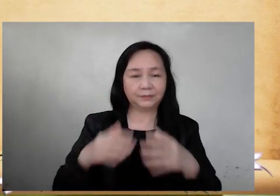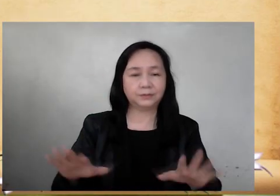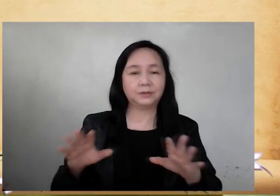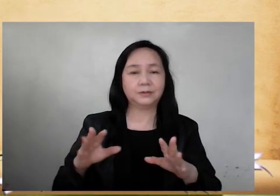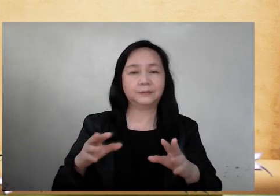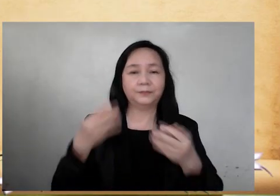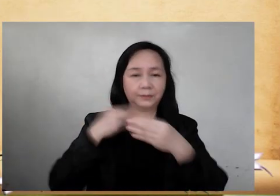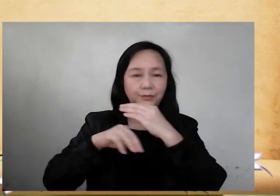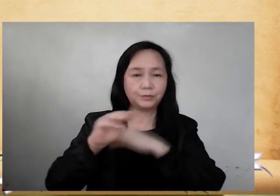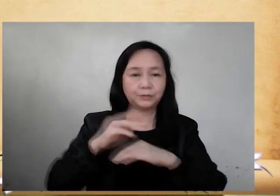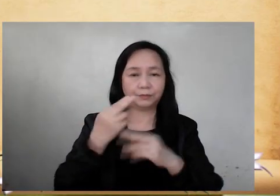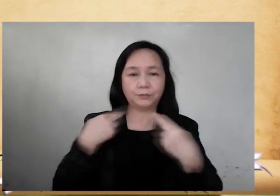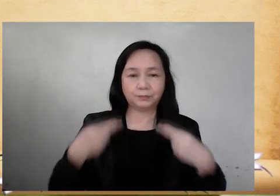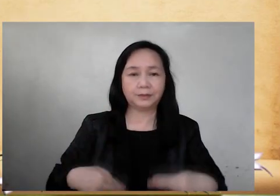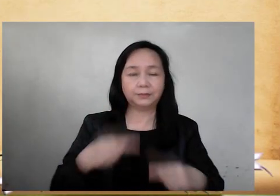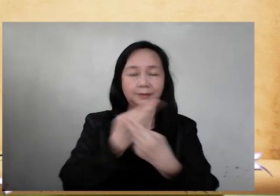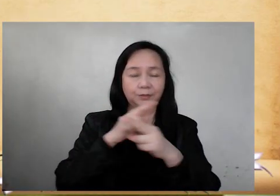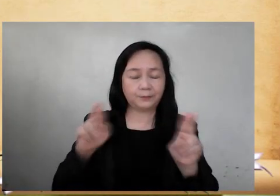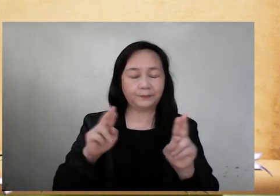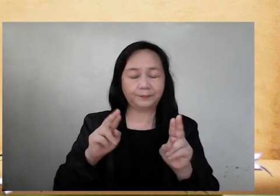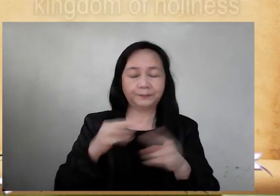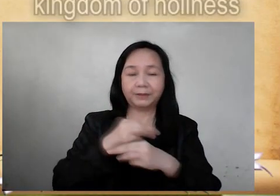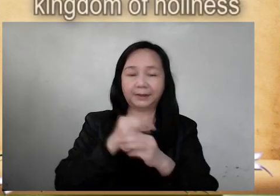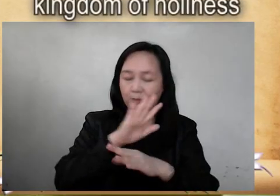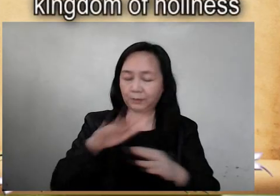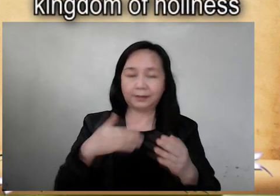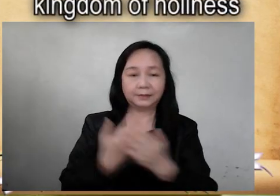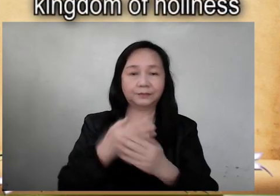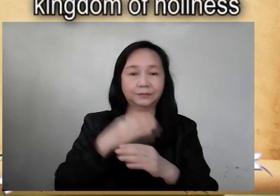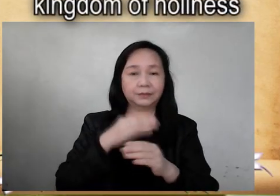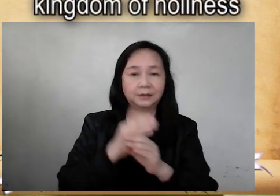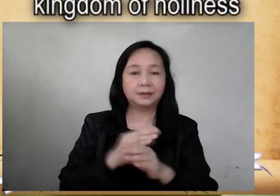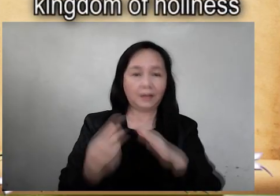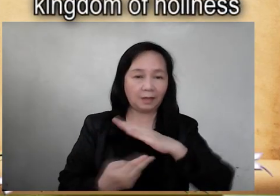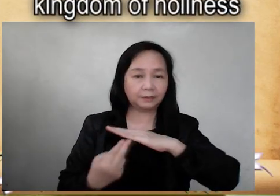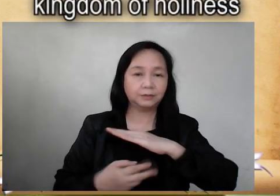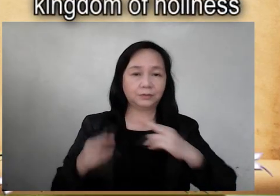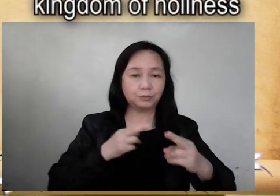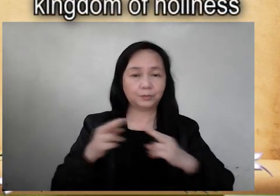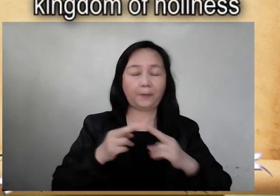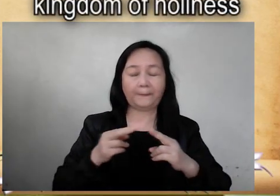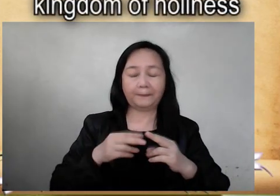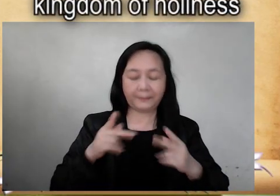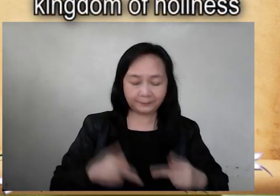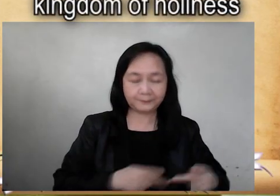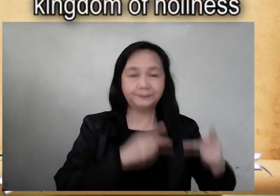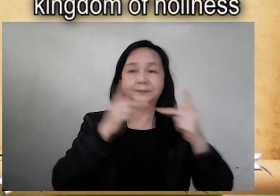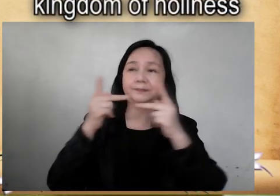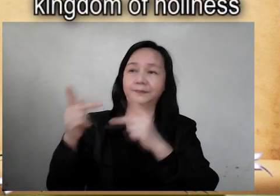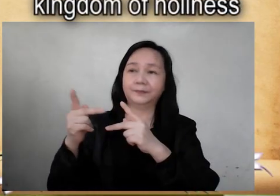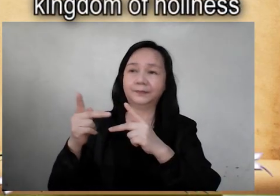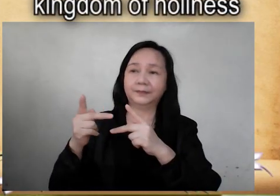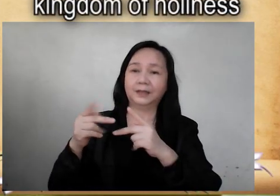the mysteries of human redemption, and making all created things subject to his rule, he